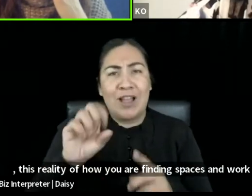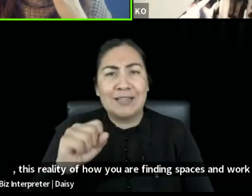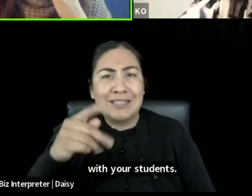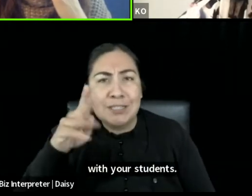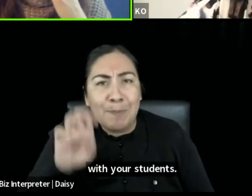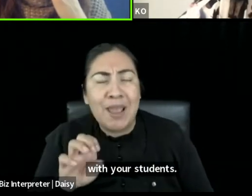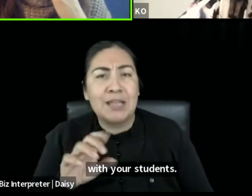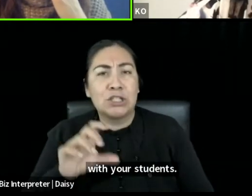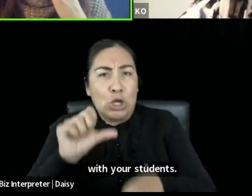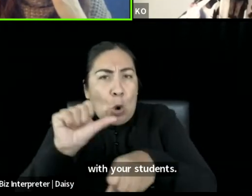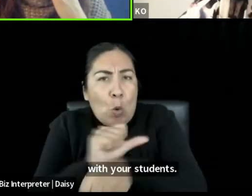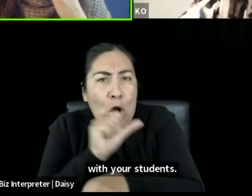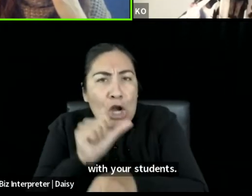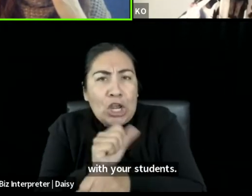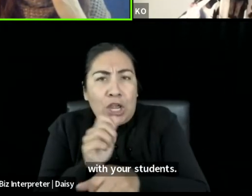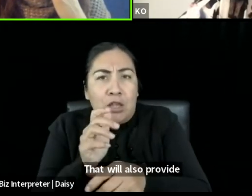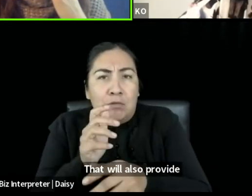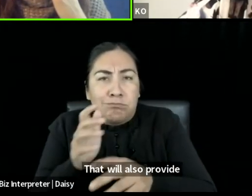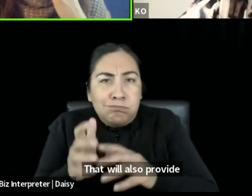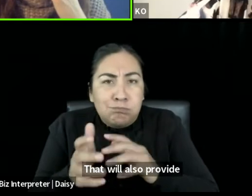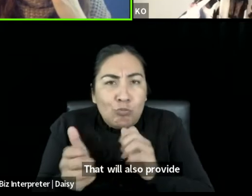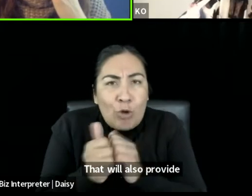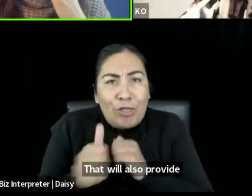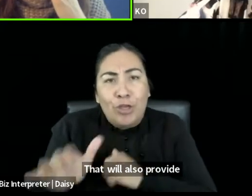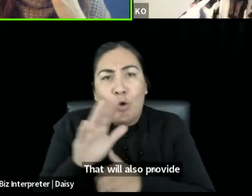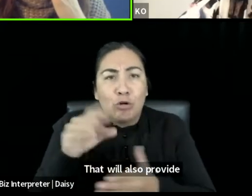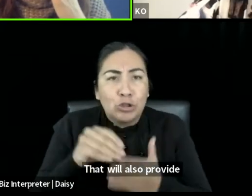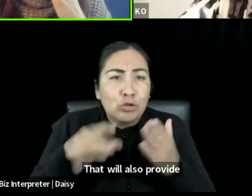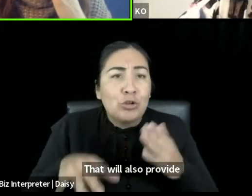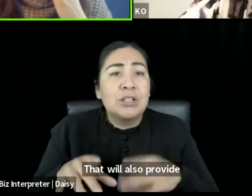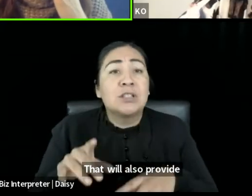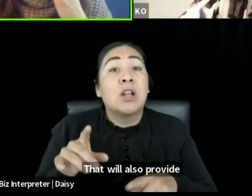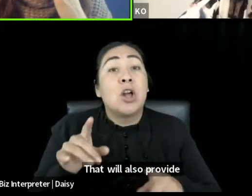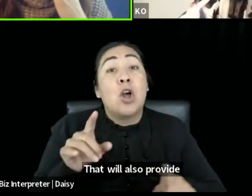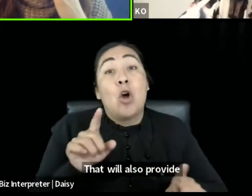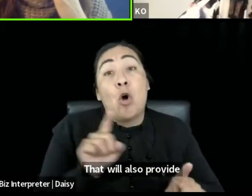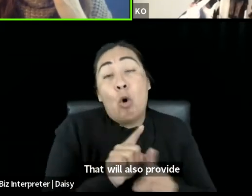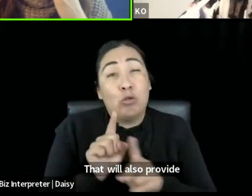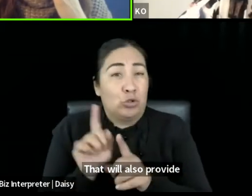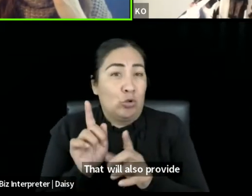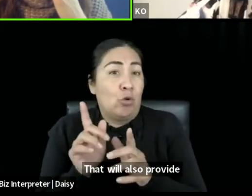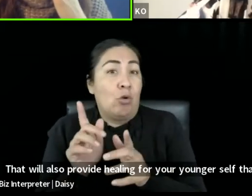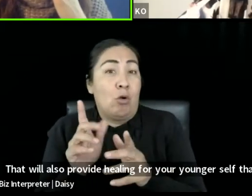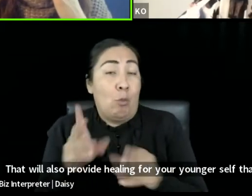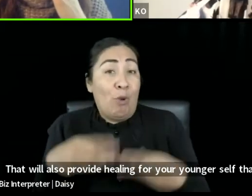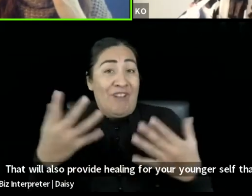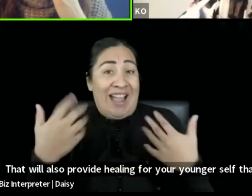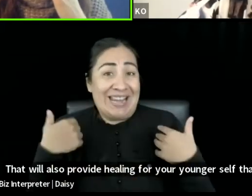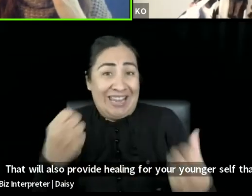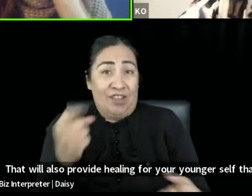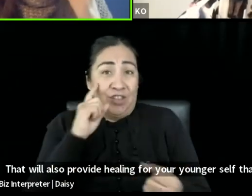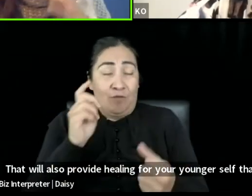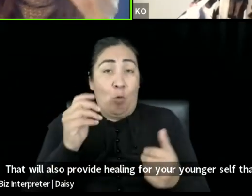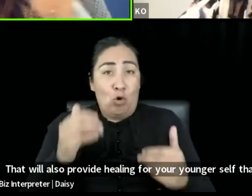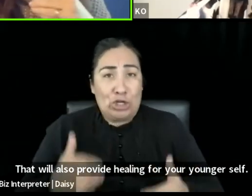also provide healing for your younger self. Um, that's something I relate to.